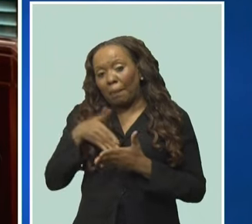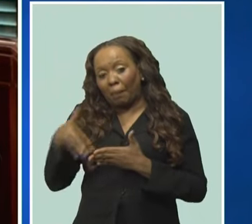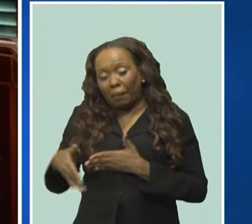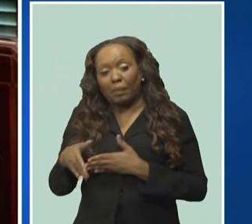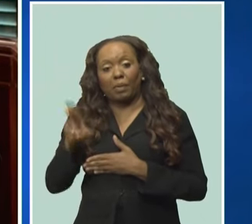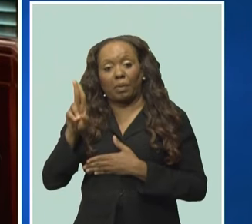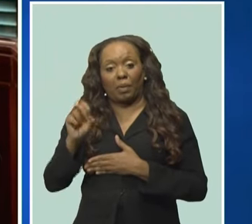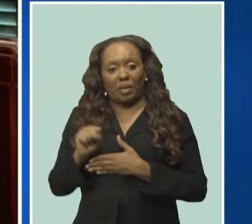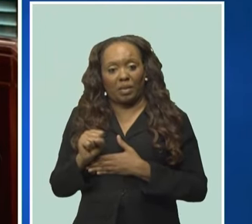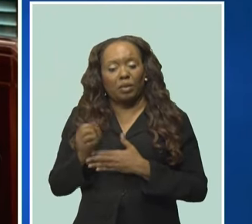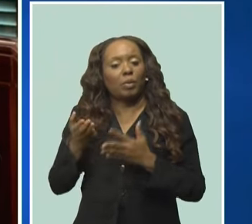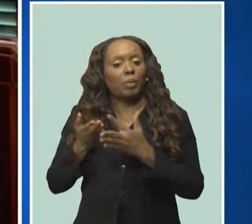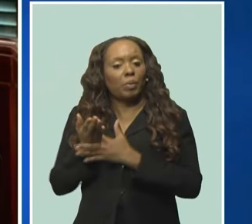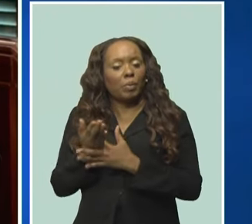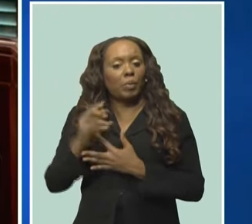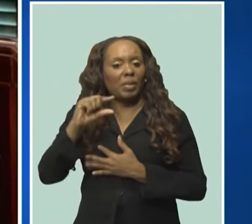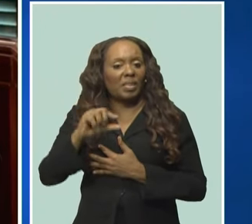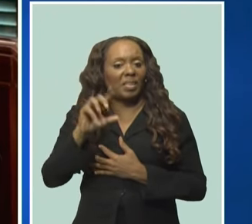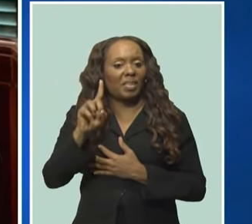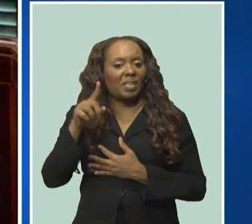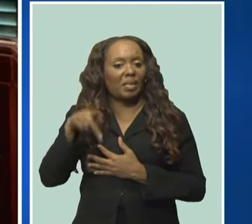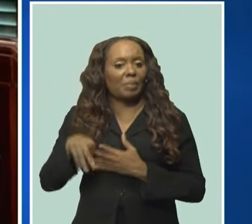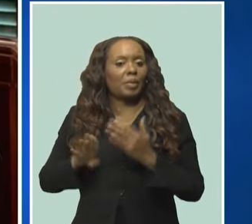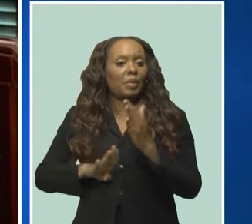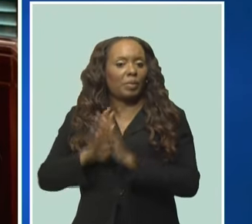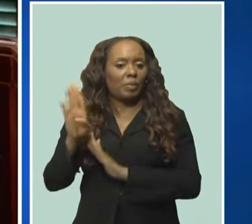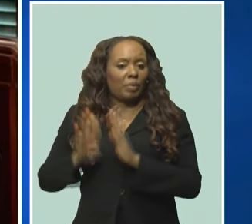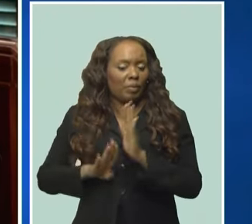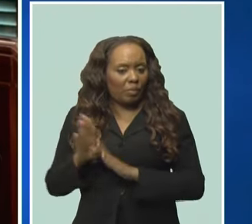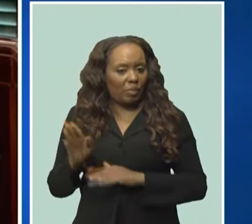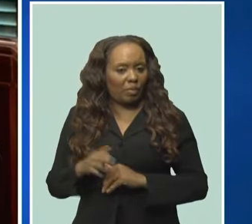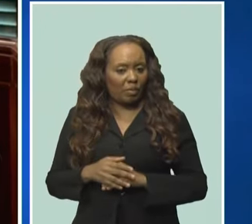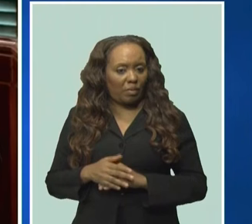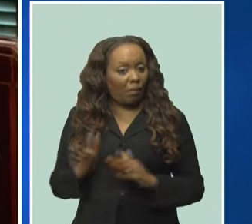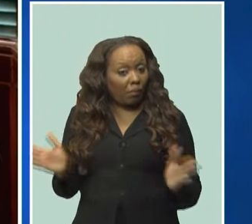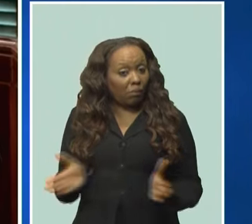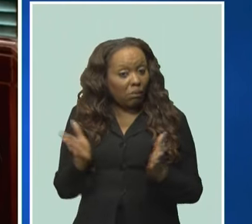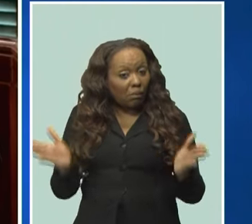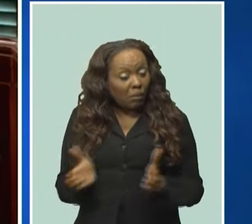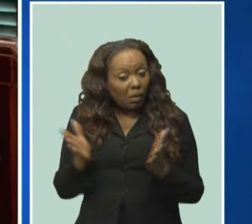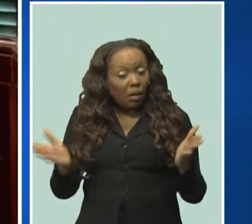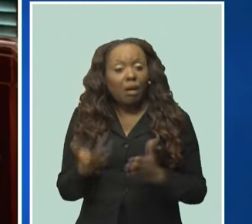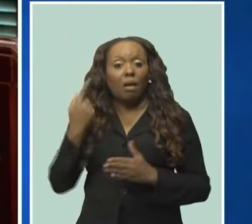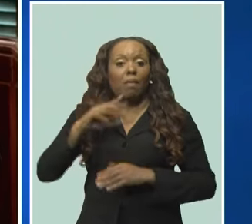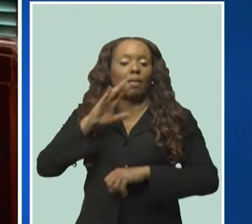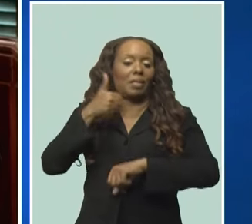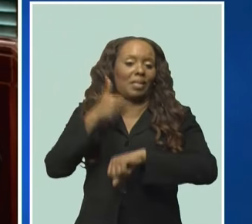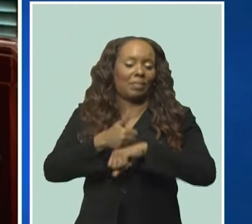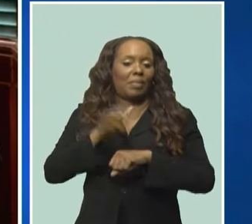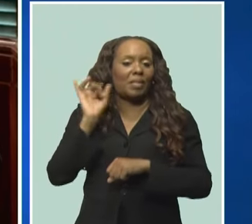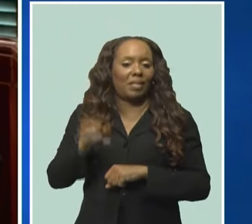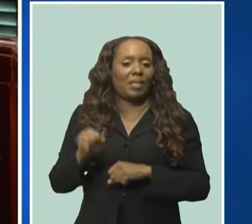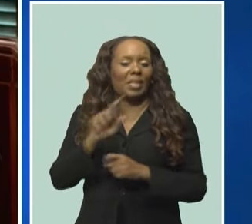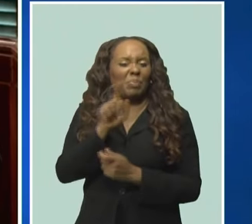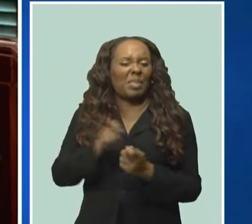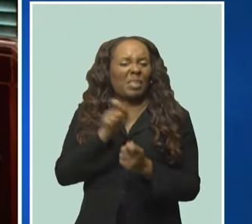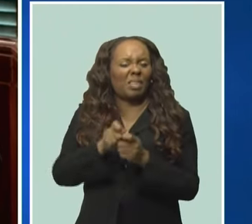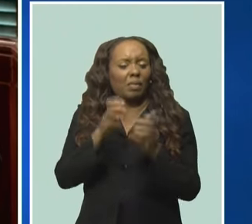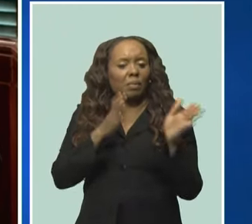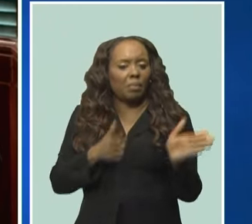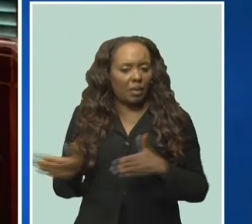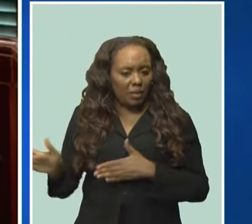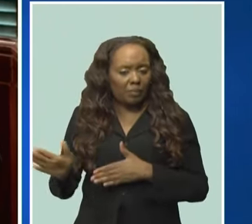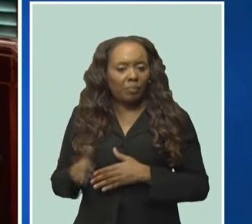additional GDP growth spurred by the successful implementation of the implementation plan. We have already